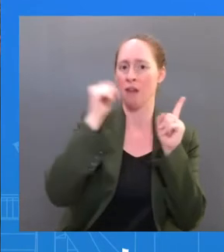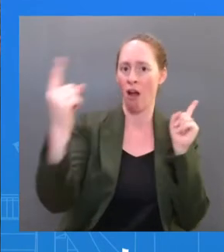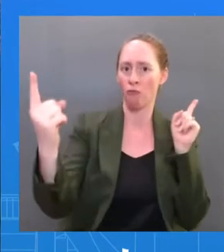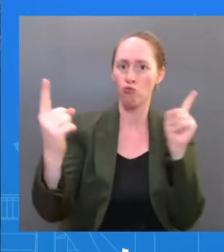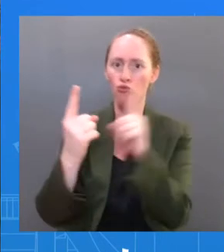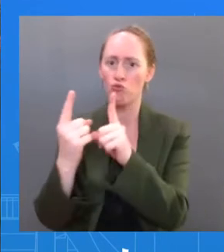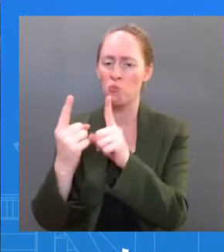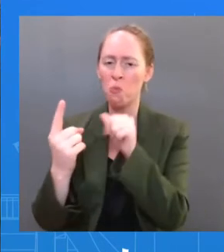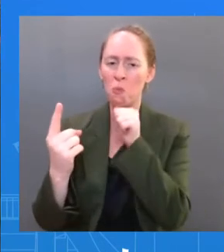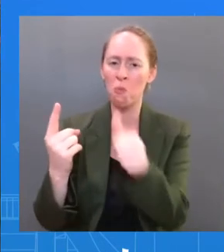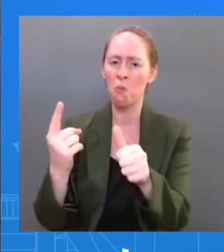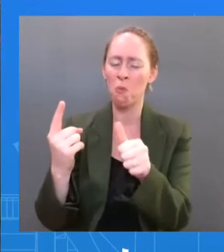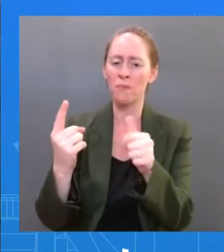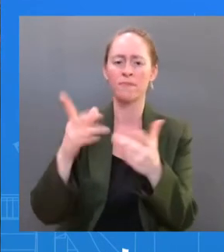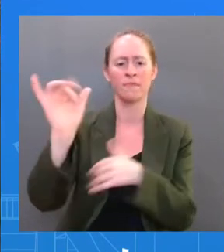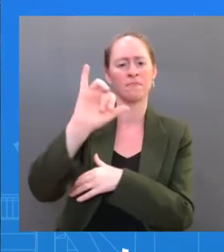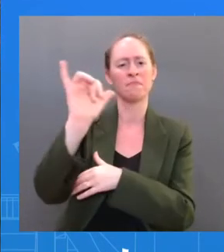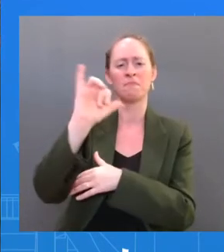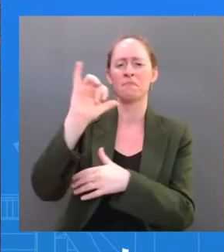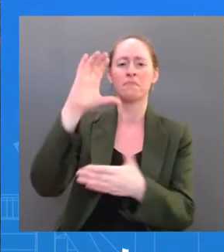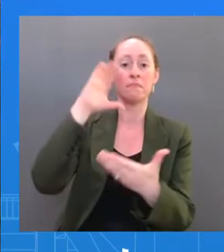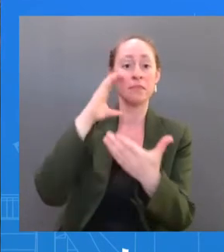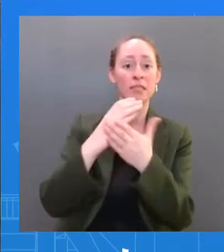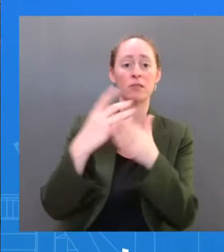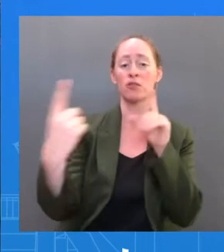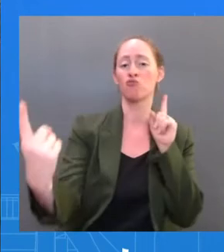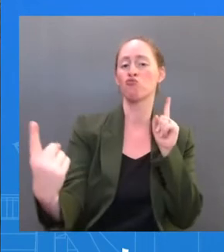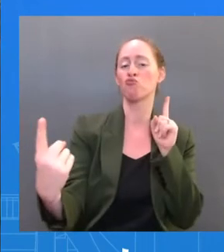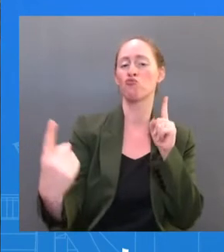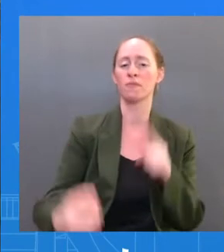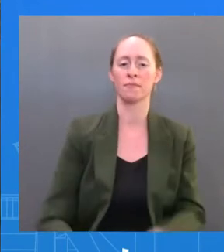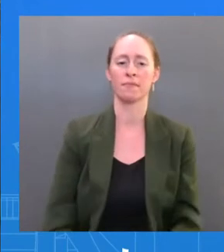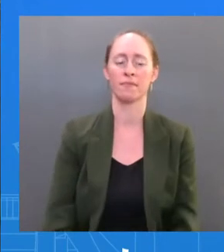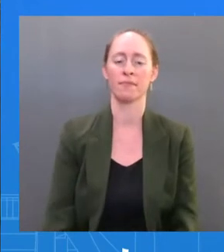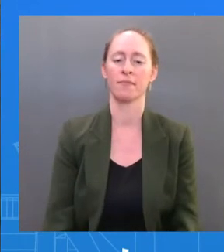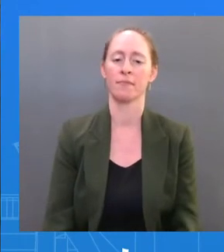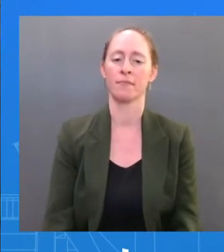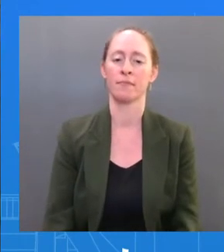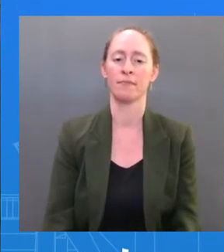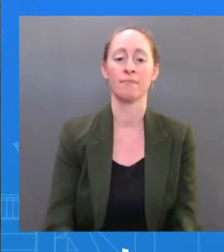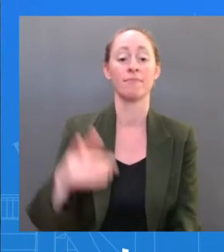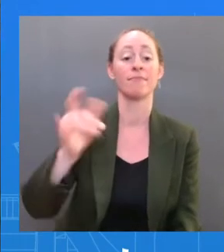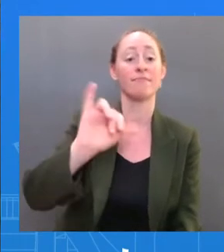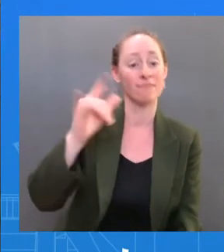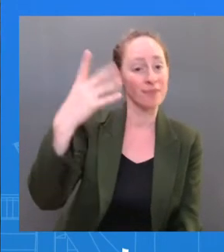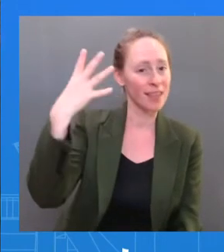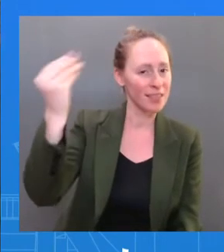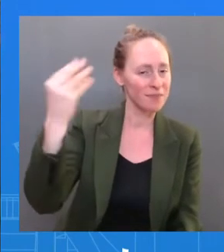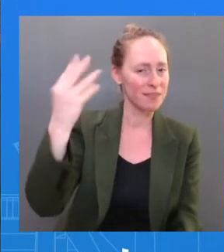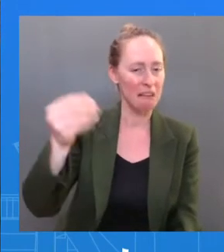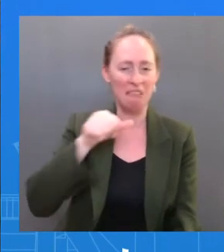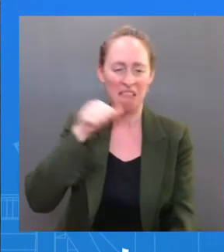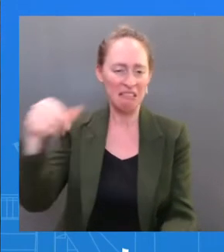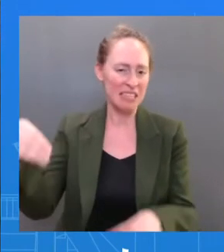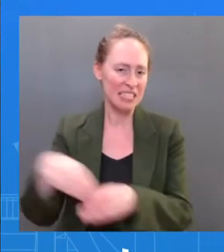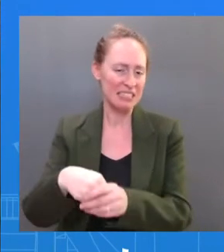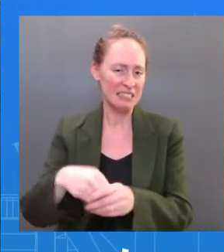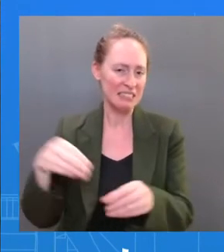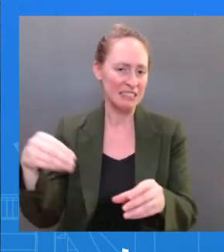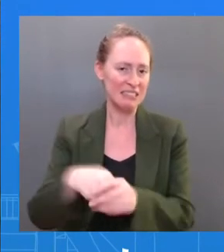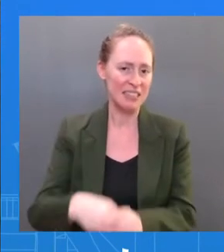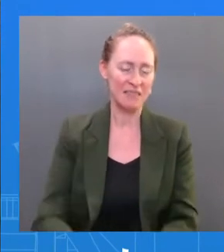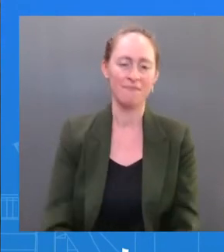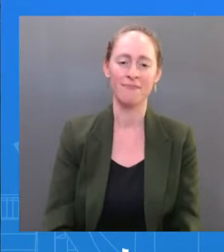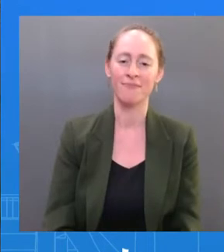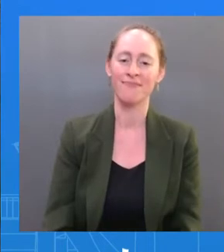And as you saw in the video, he was outside, so we did that outside. And with the photo, he took off his mask so that we can — so that the American people could